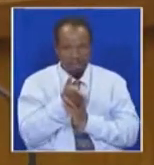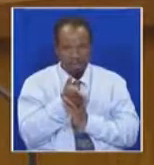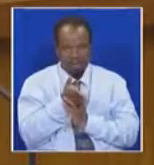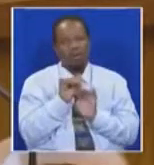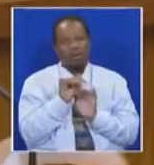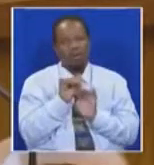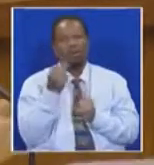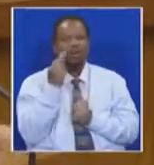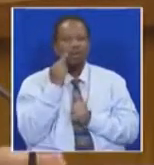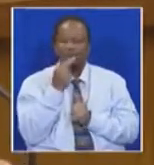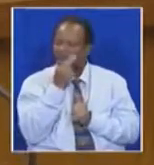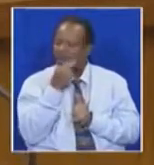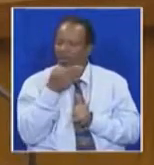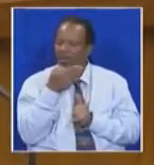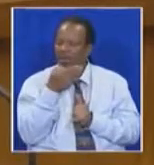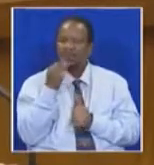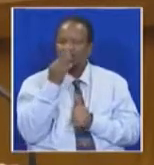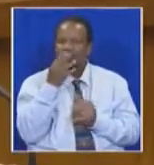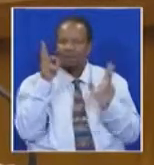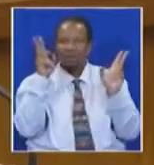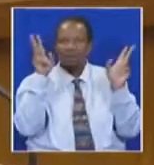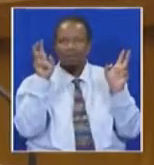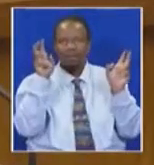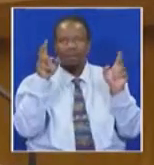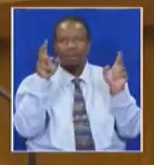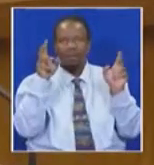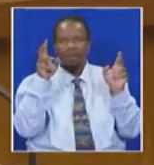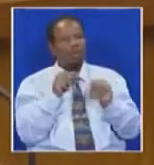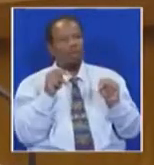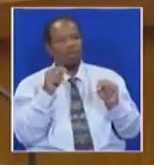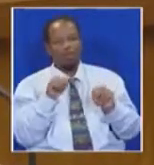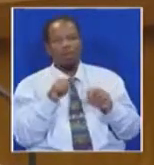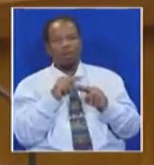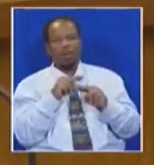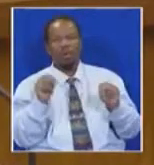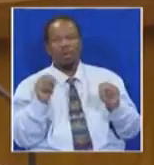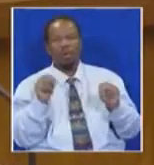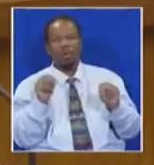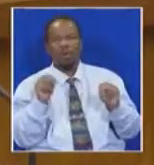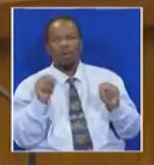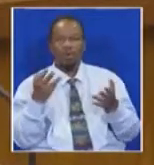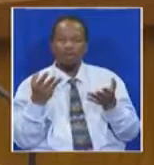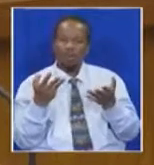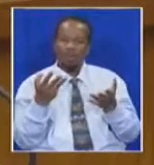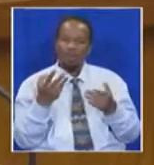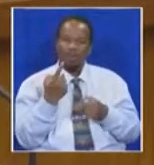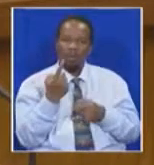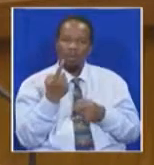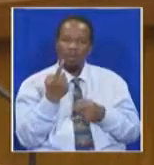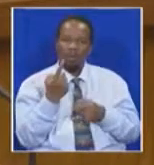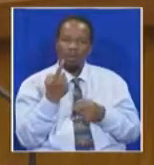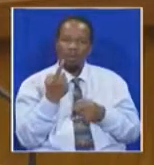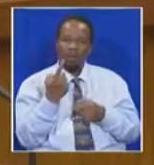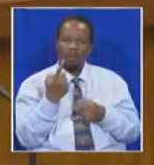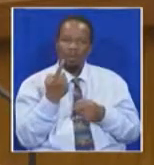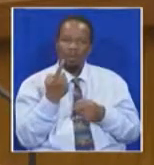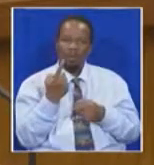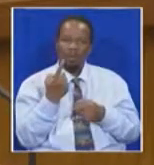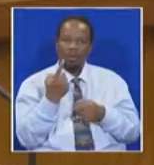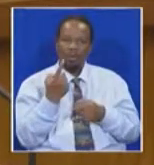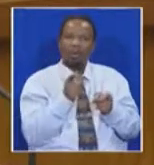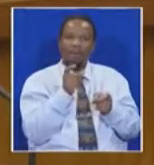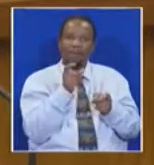said, and I quote, Well, no. That presupposes that the only danger out there is being